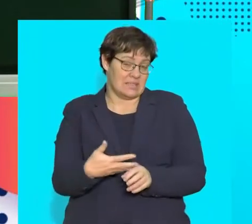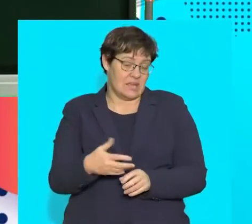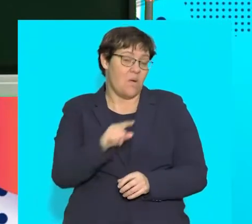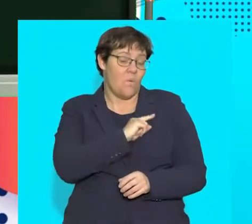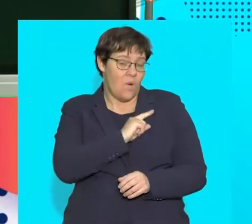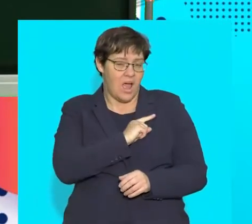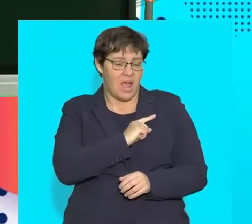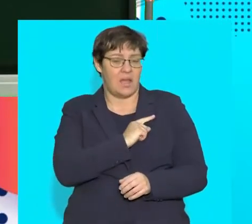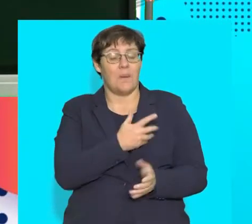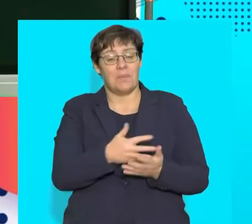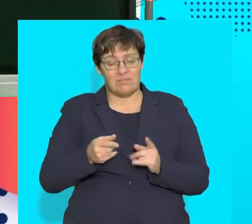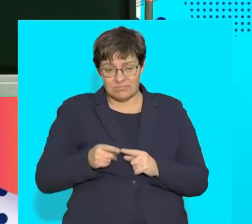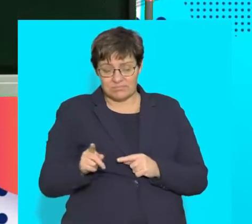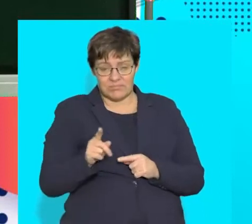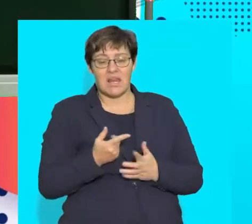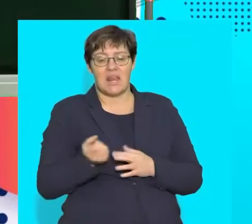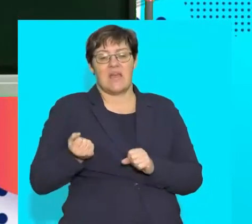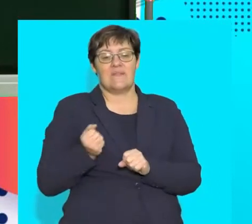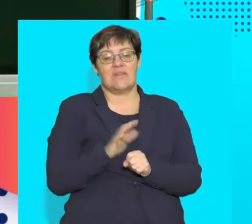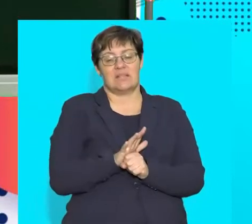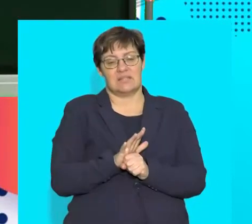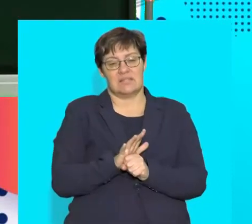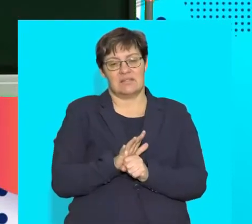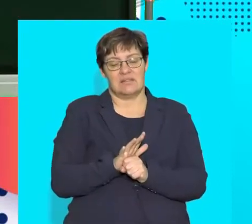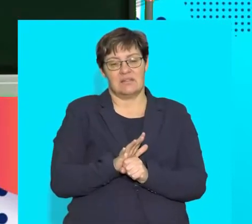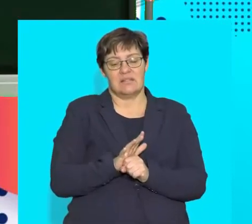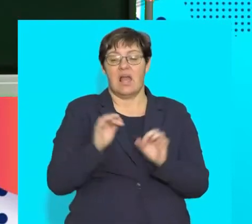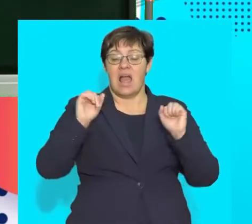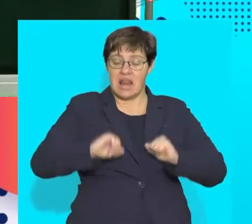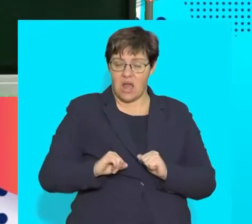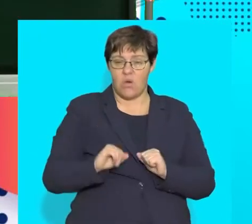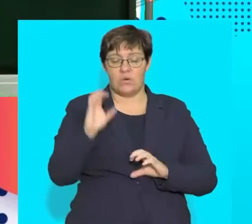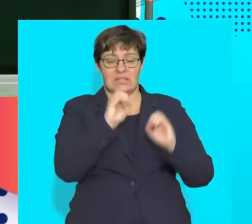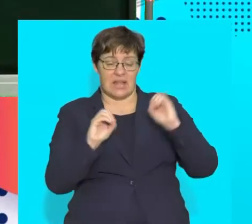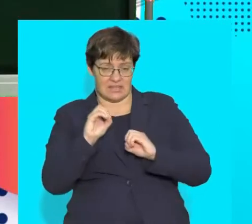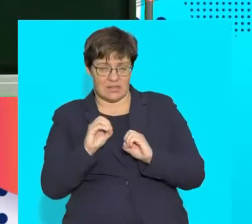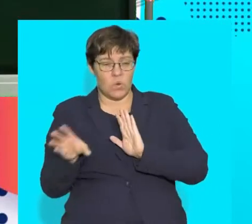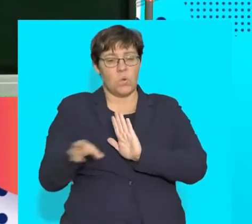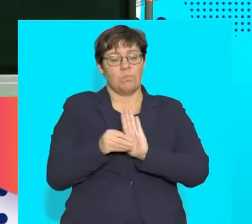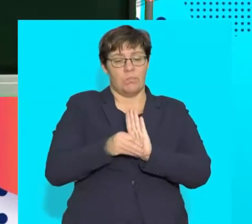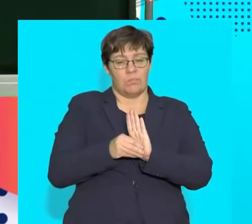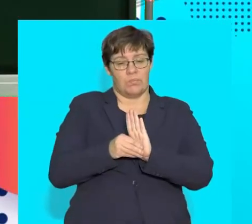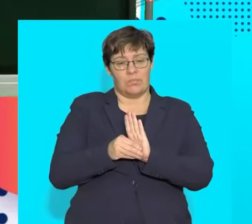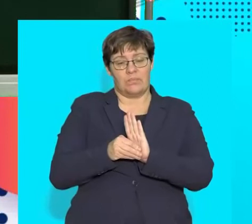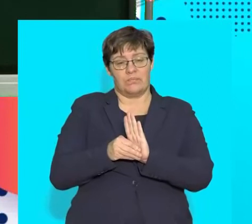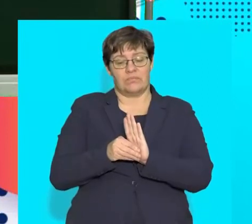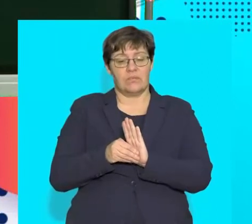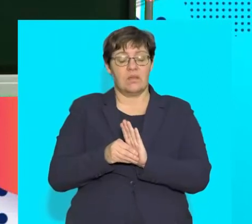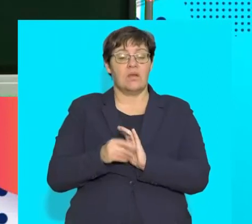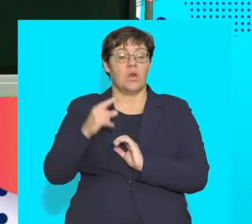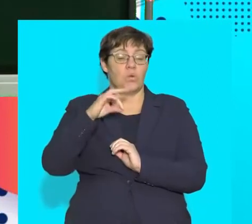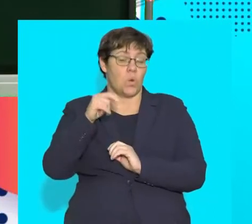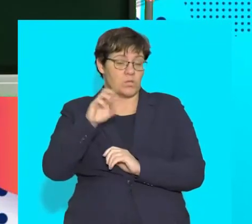bloodstream so that it can go into the bloodstream and then effectively allow cells to absorb the glucose, glucose,